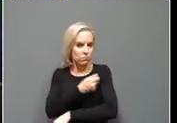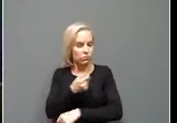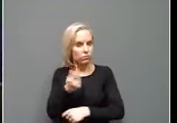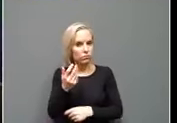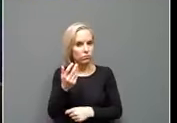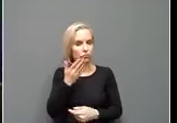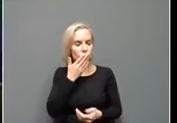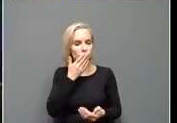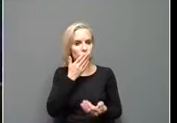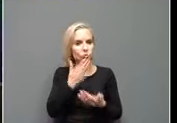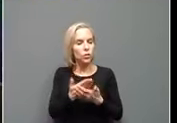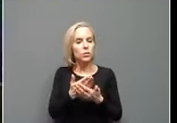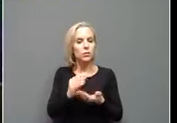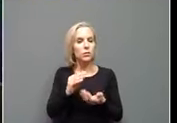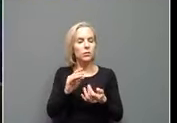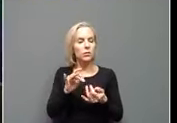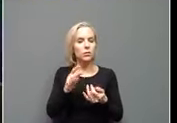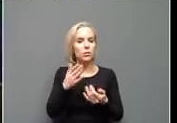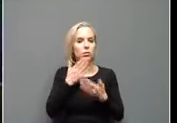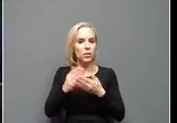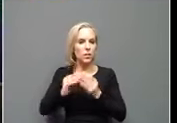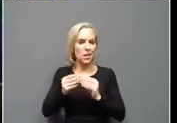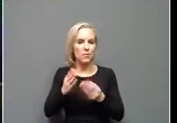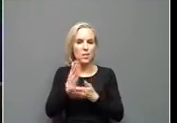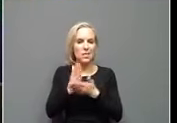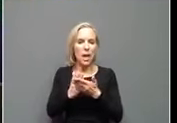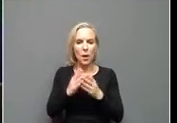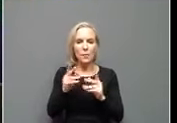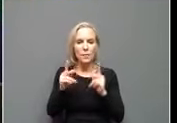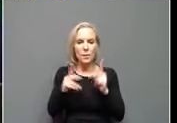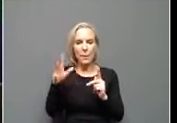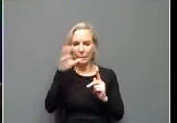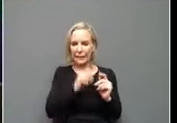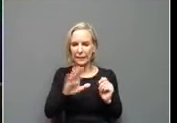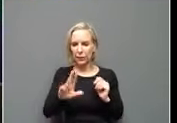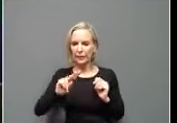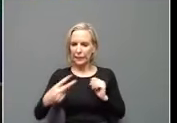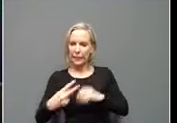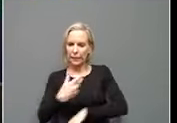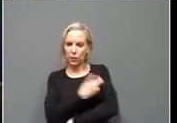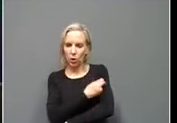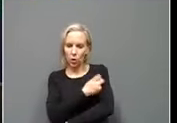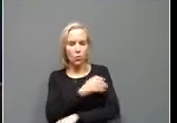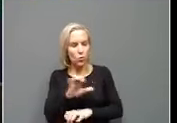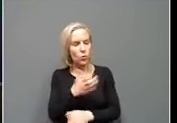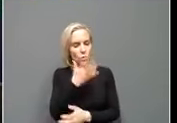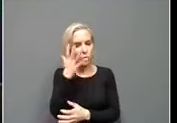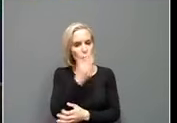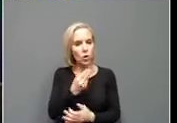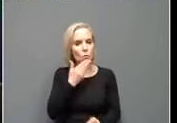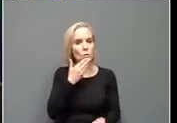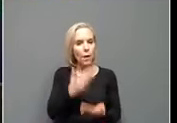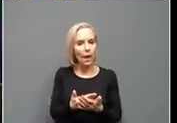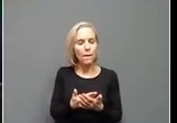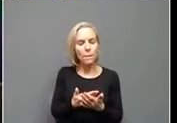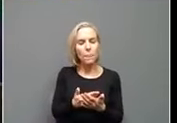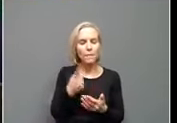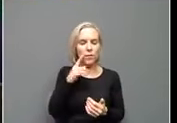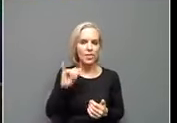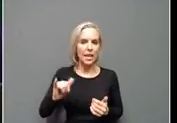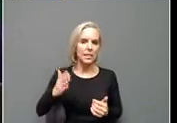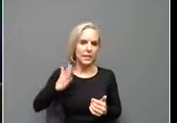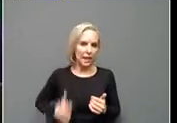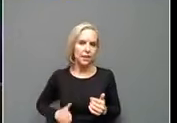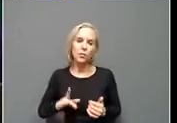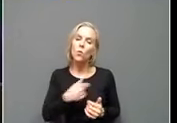There are some folks that haven't been getting their second dose, but we think we're doing pretty well on that side. Folks, we